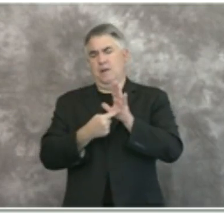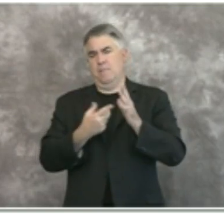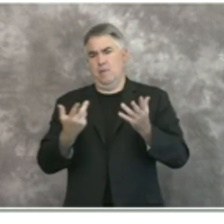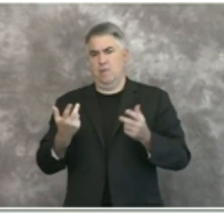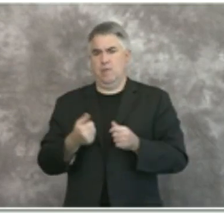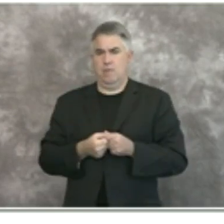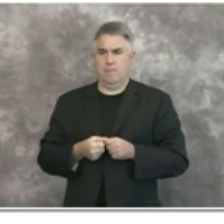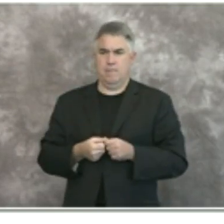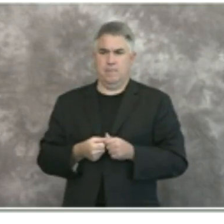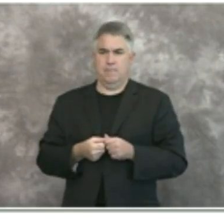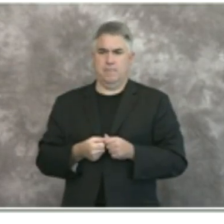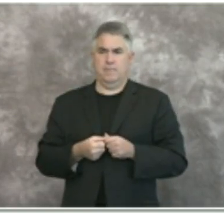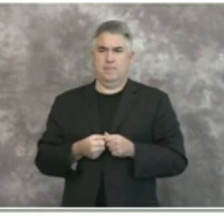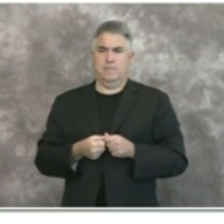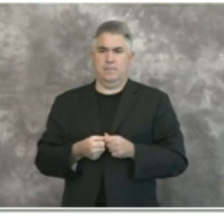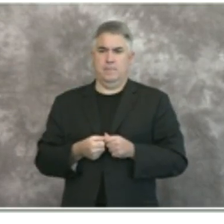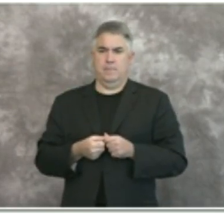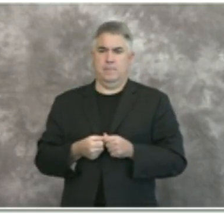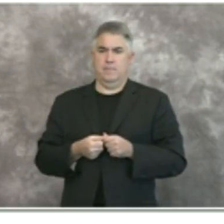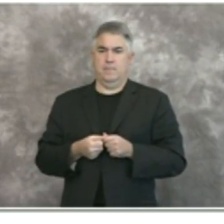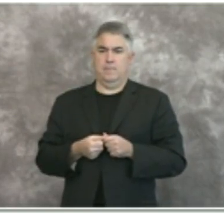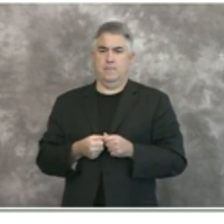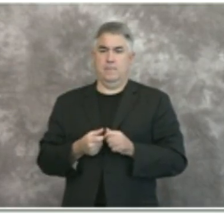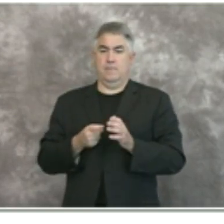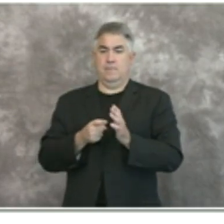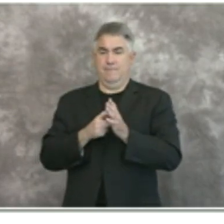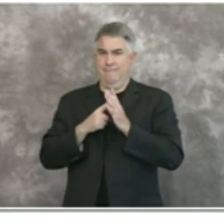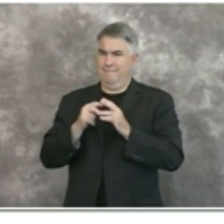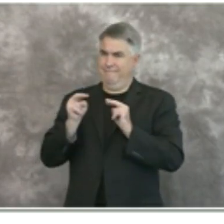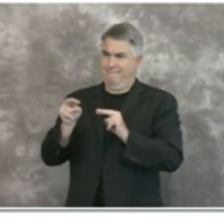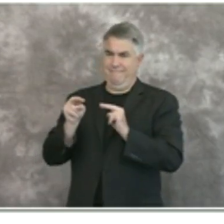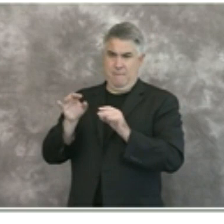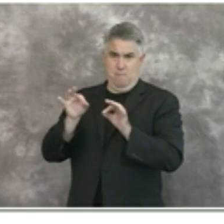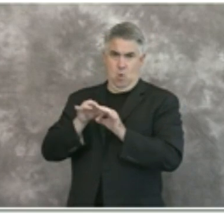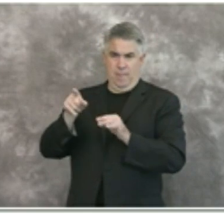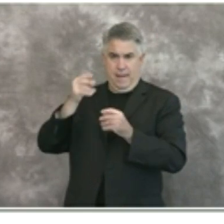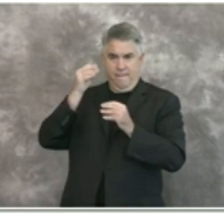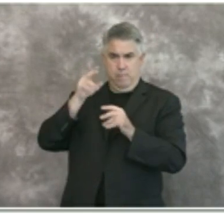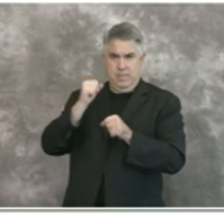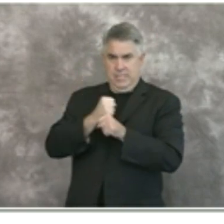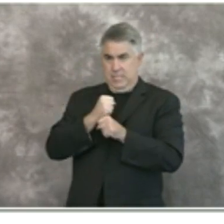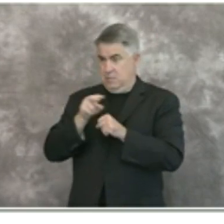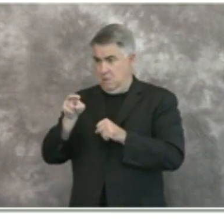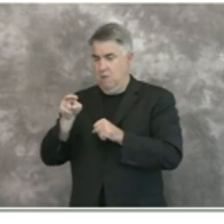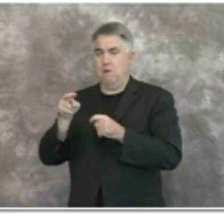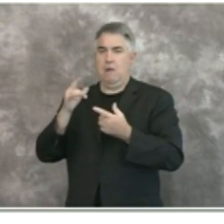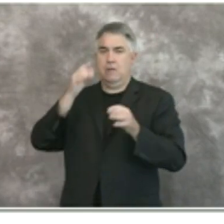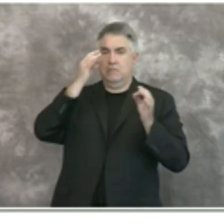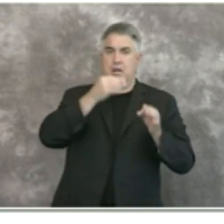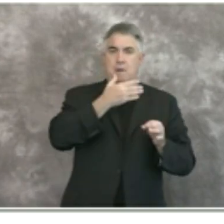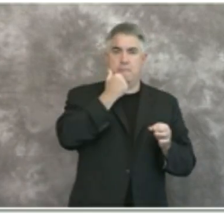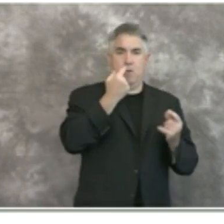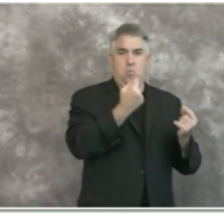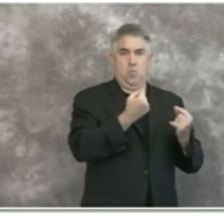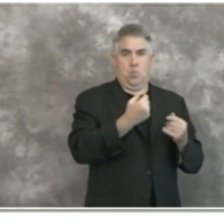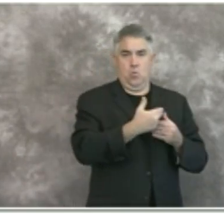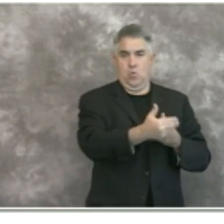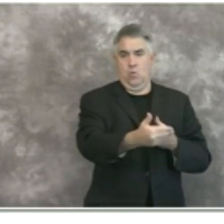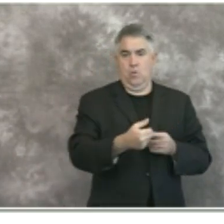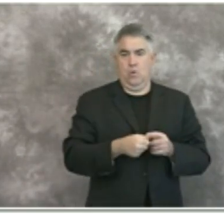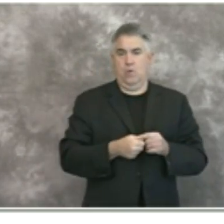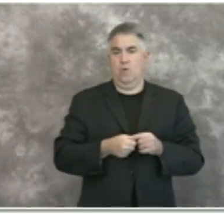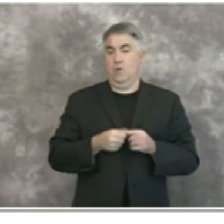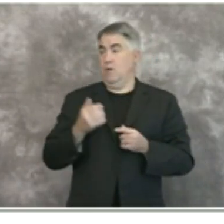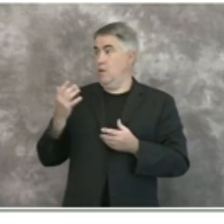these criteria will be continuously assessed and modified as needed and as new information becomes available